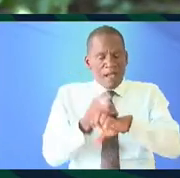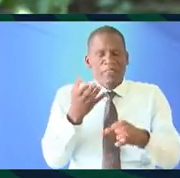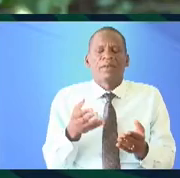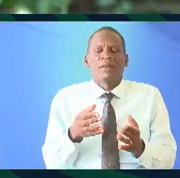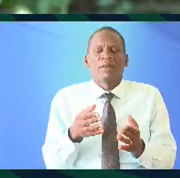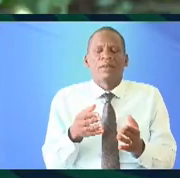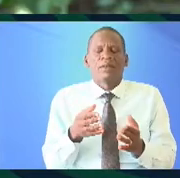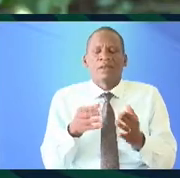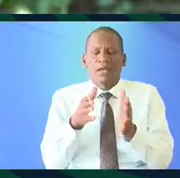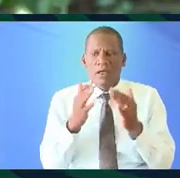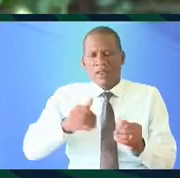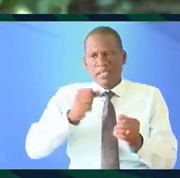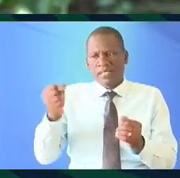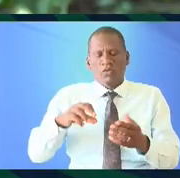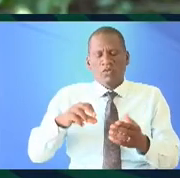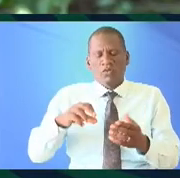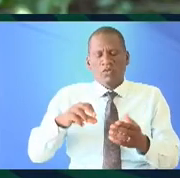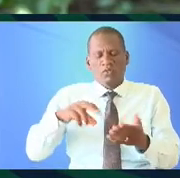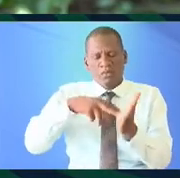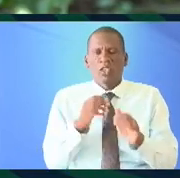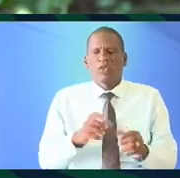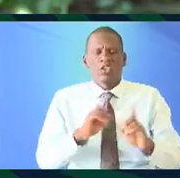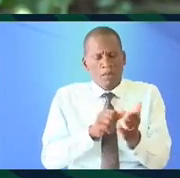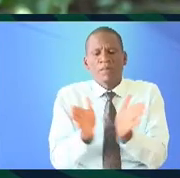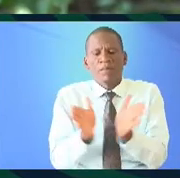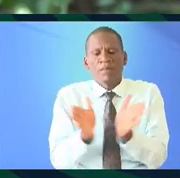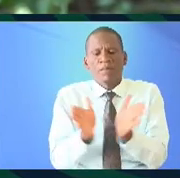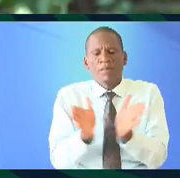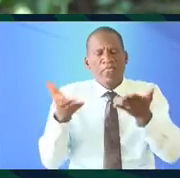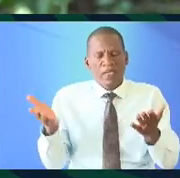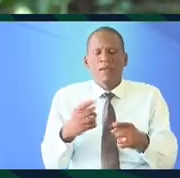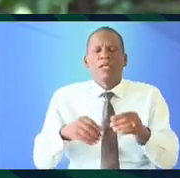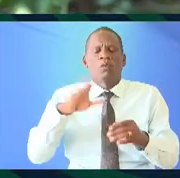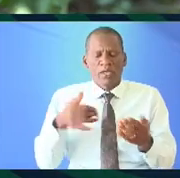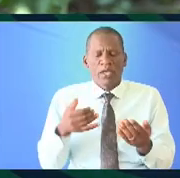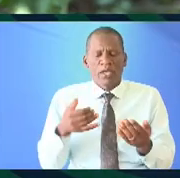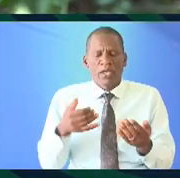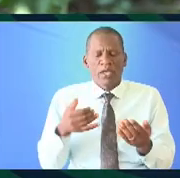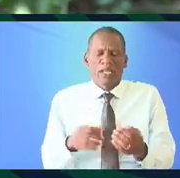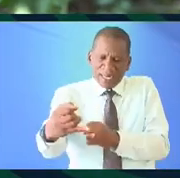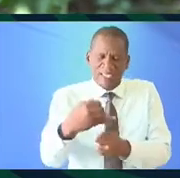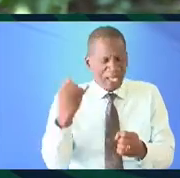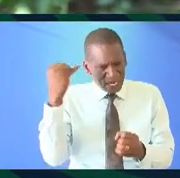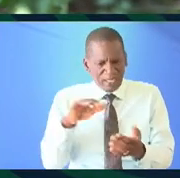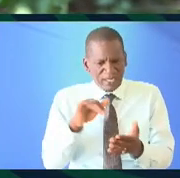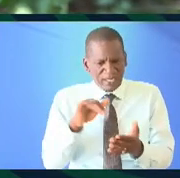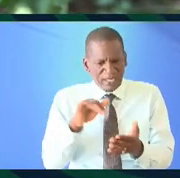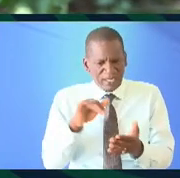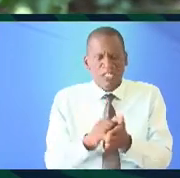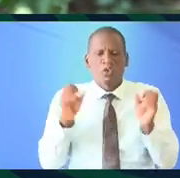difficult another part of the project which isn't quite publicly available yet but it was more of an artistic exploration